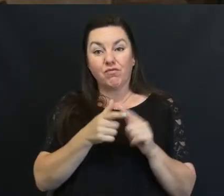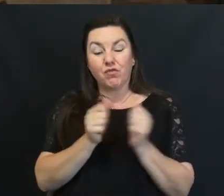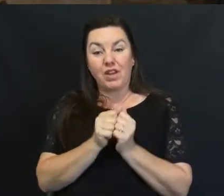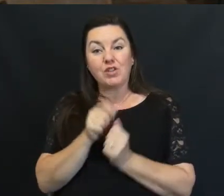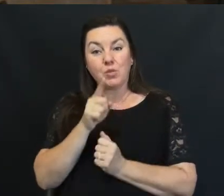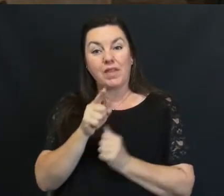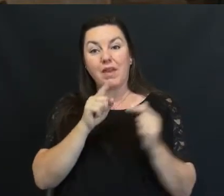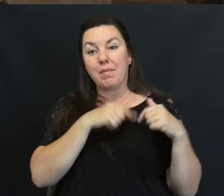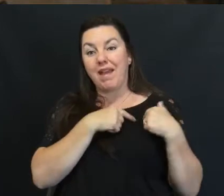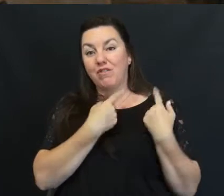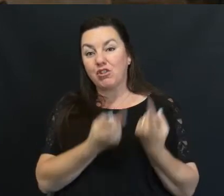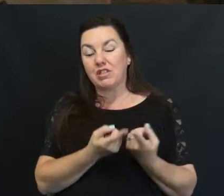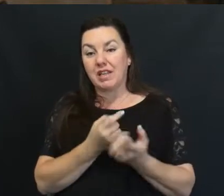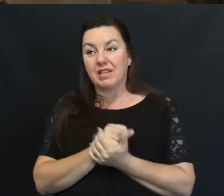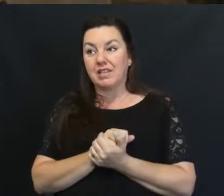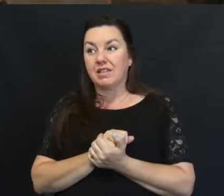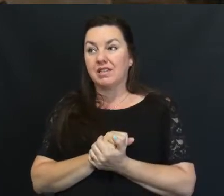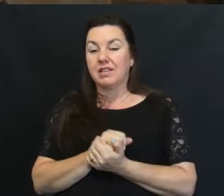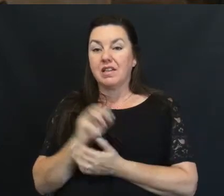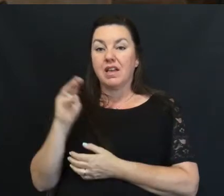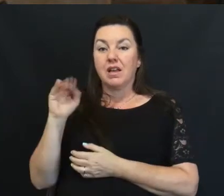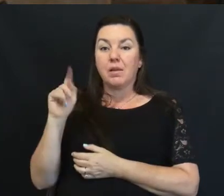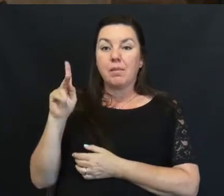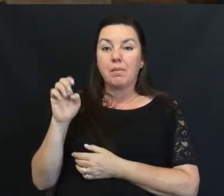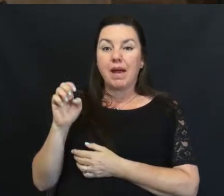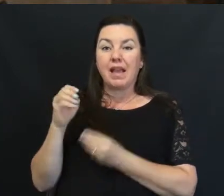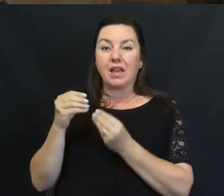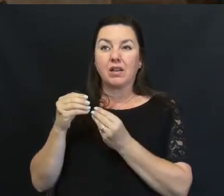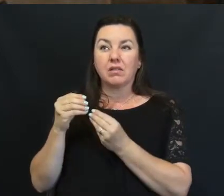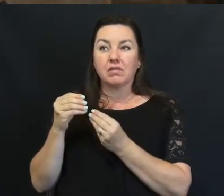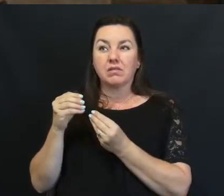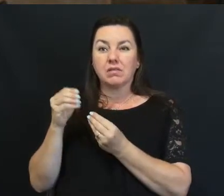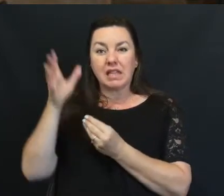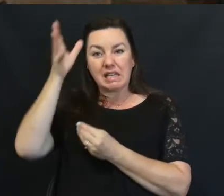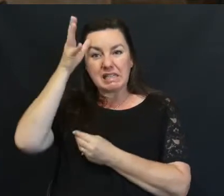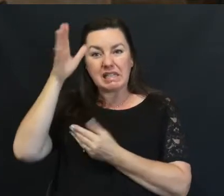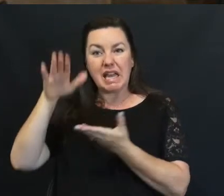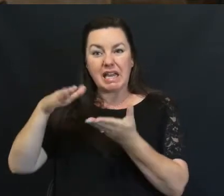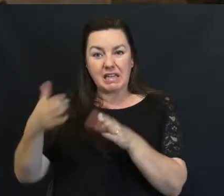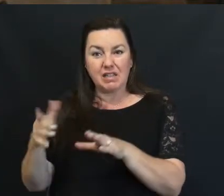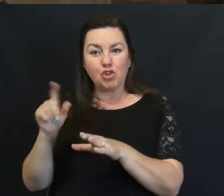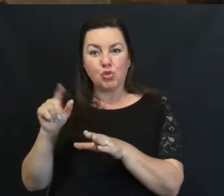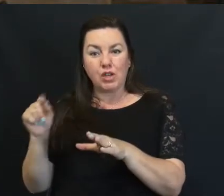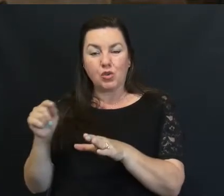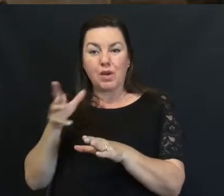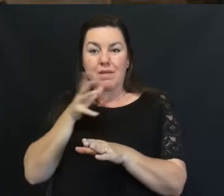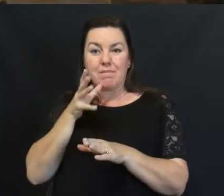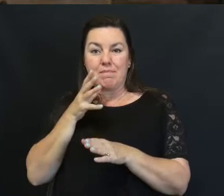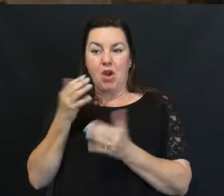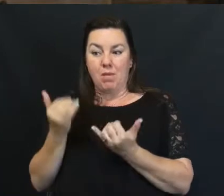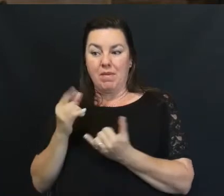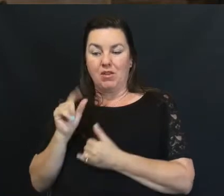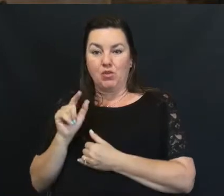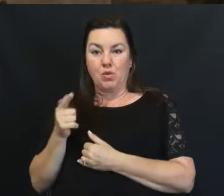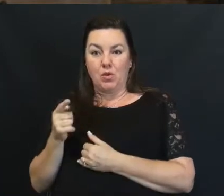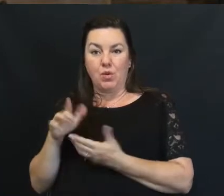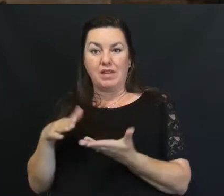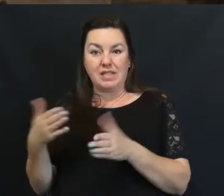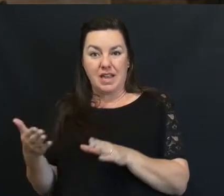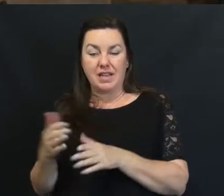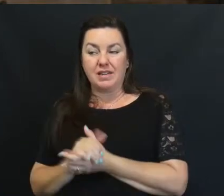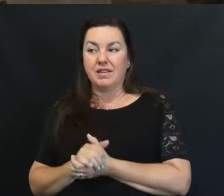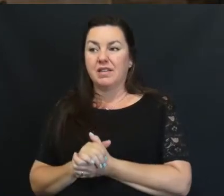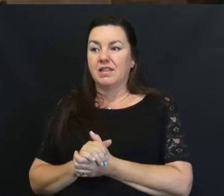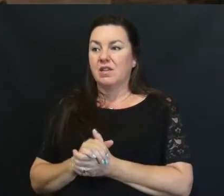Mike lost his dad In 2020 And his mom this year They were hard workers And